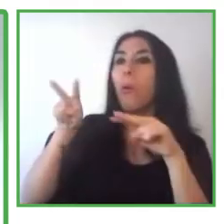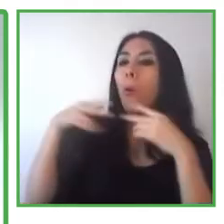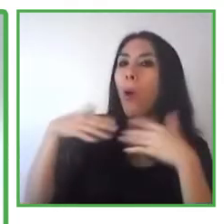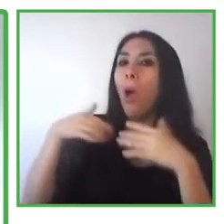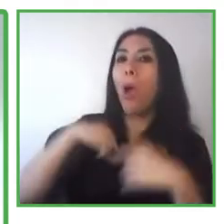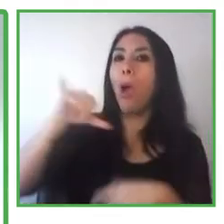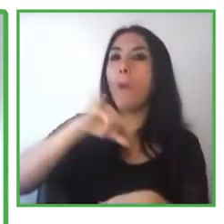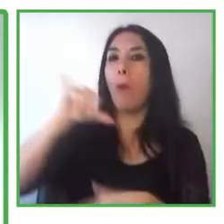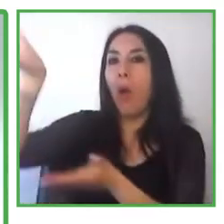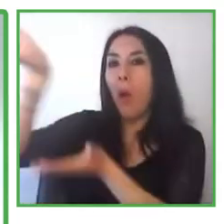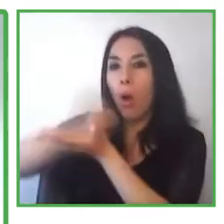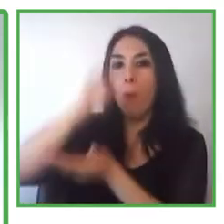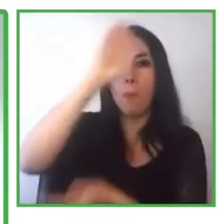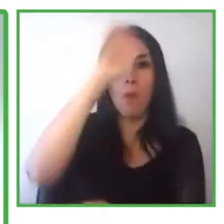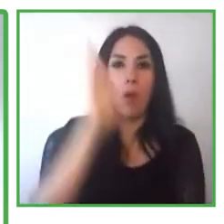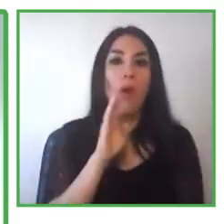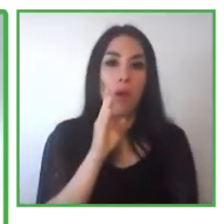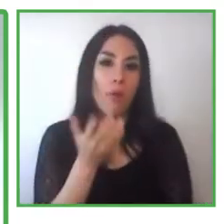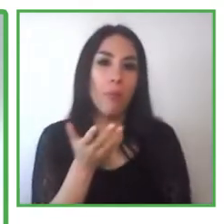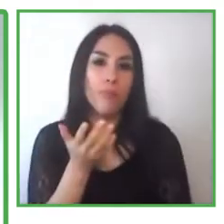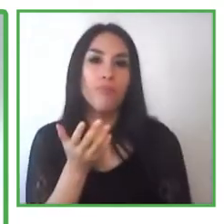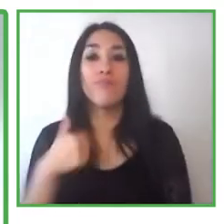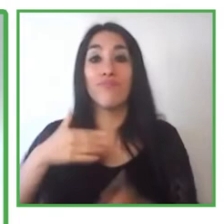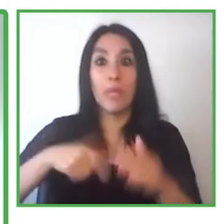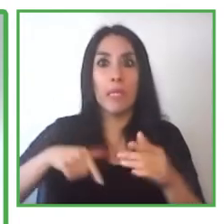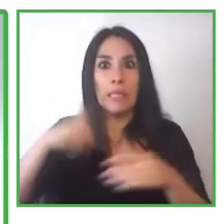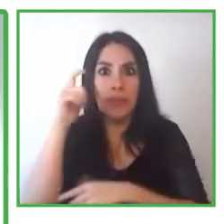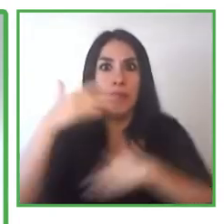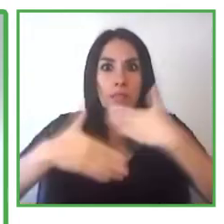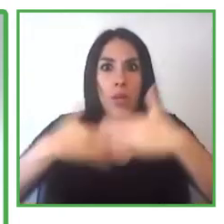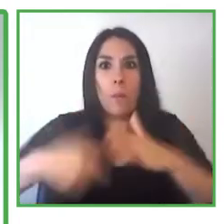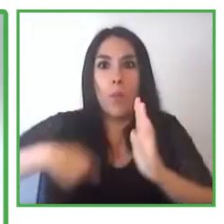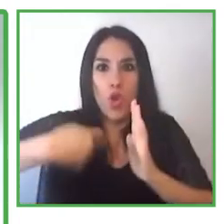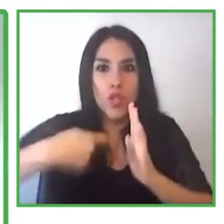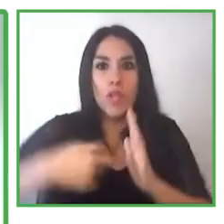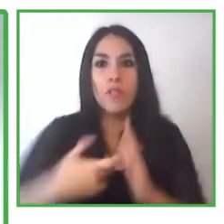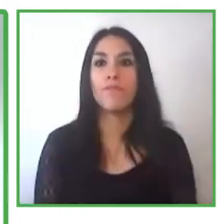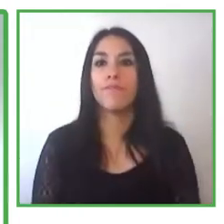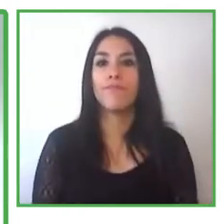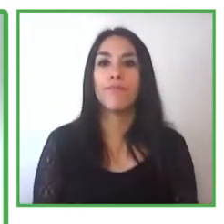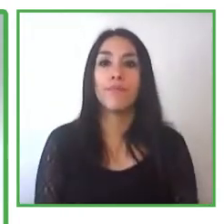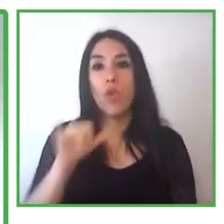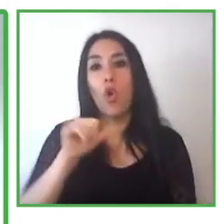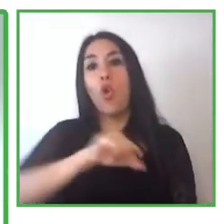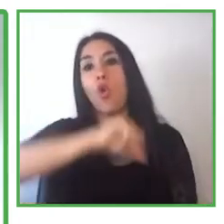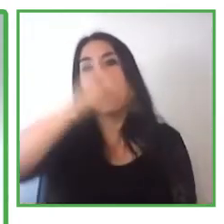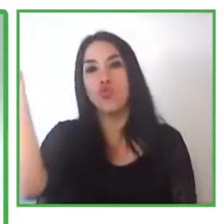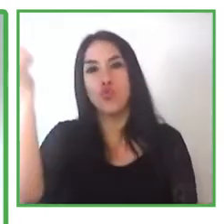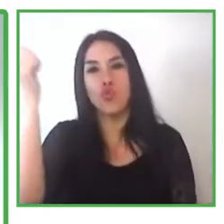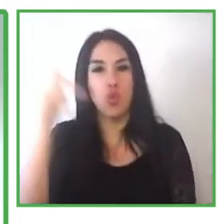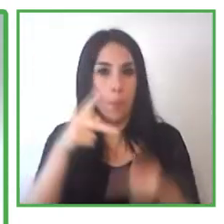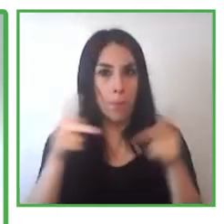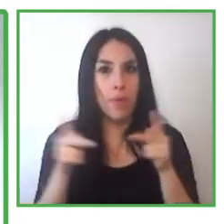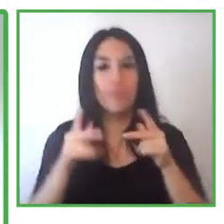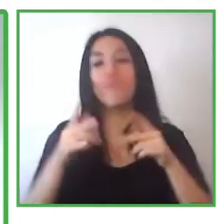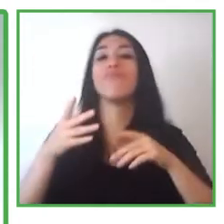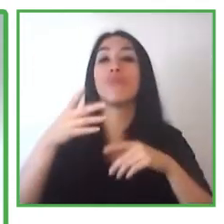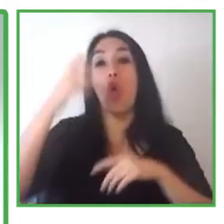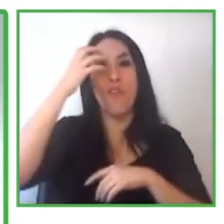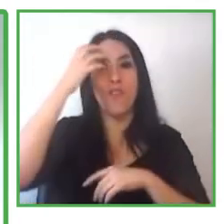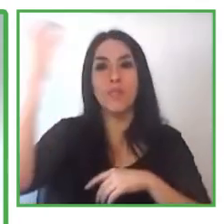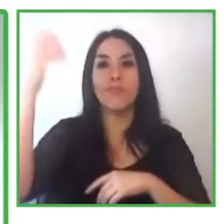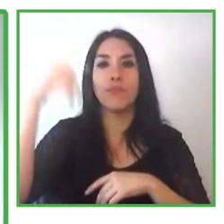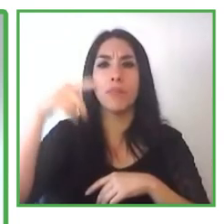then other institutions we attend day by day. 19 qualification